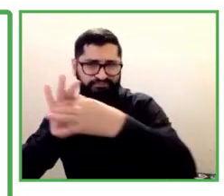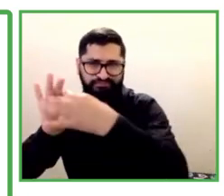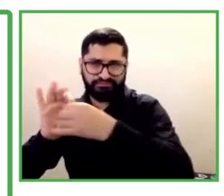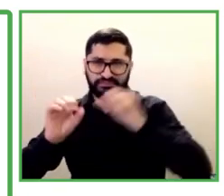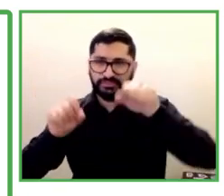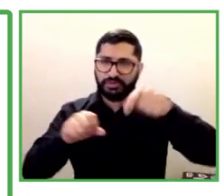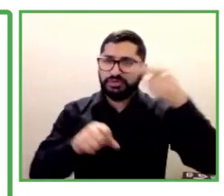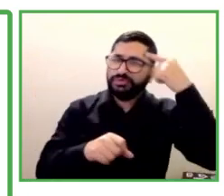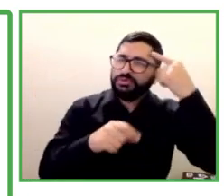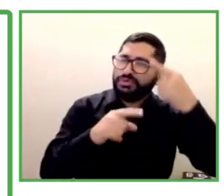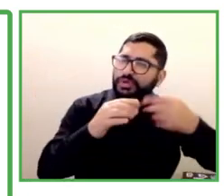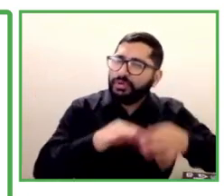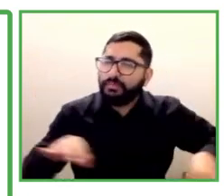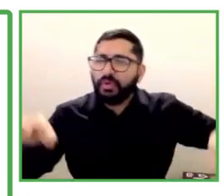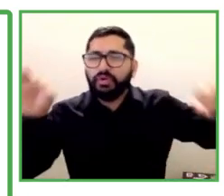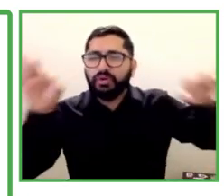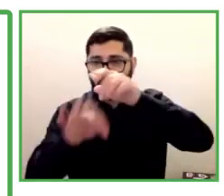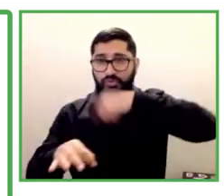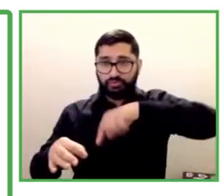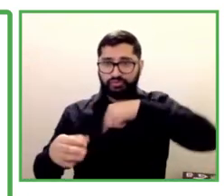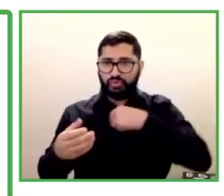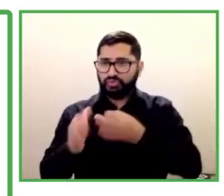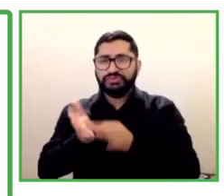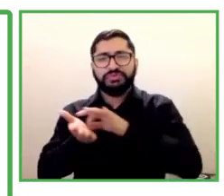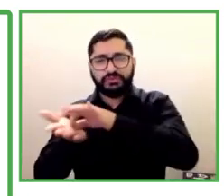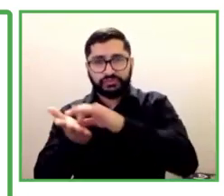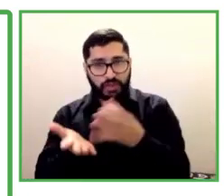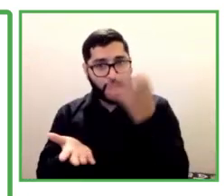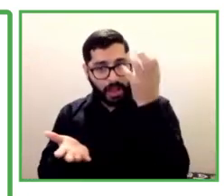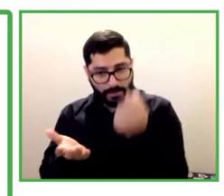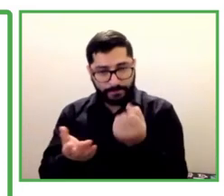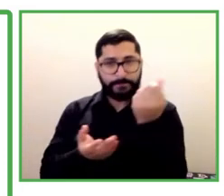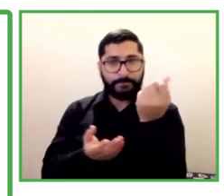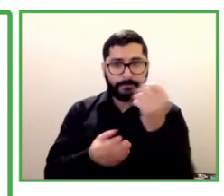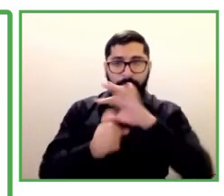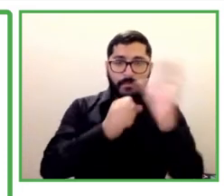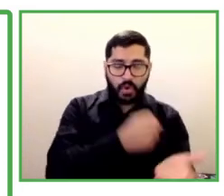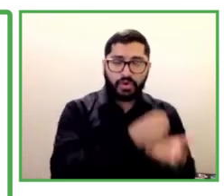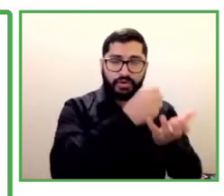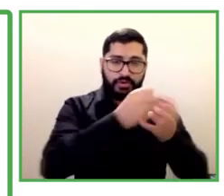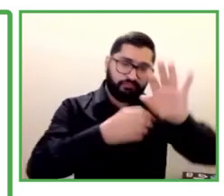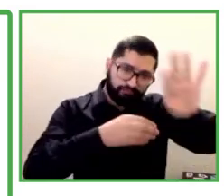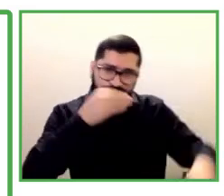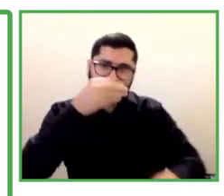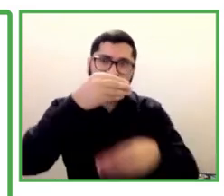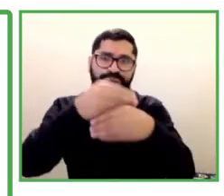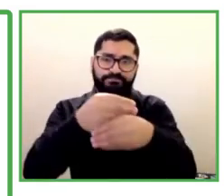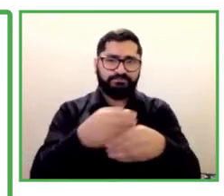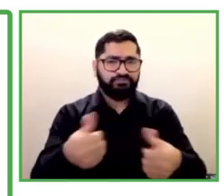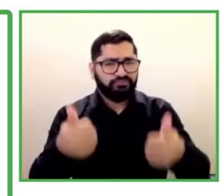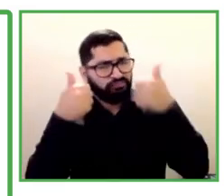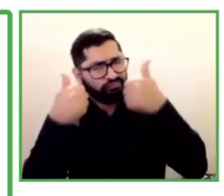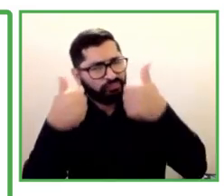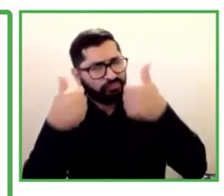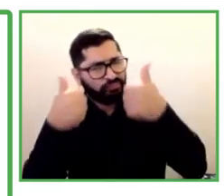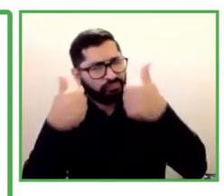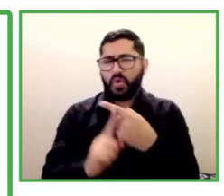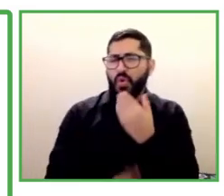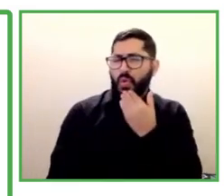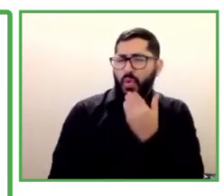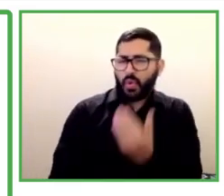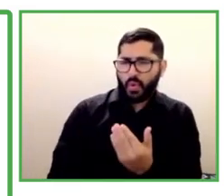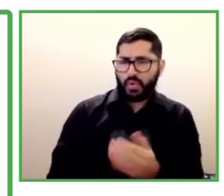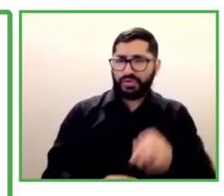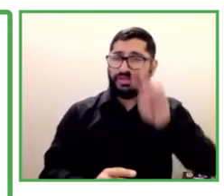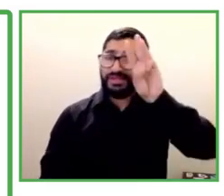and we are extremely good. We have three multinationals who are taking us globally to all the locations, and we'd love